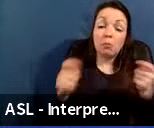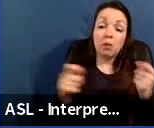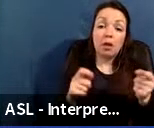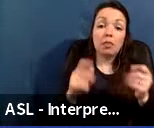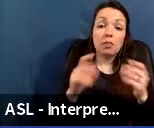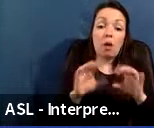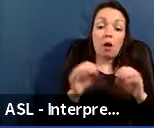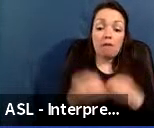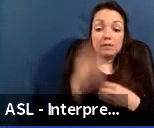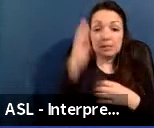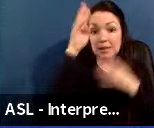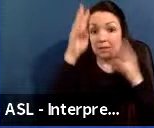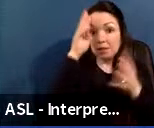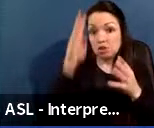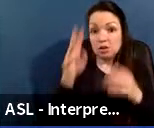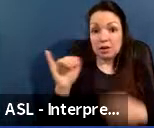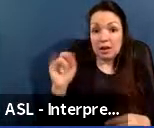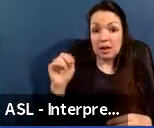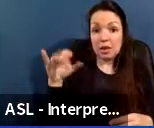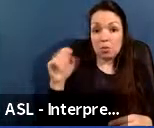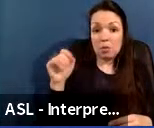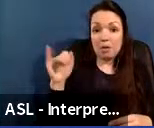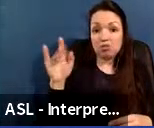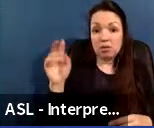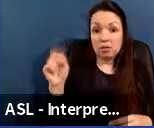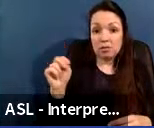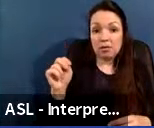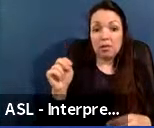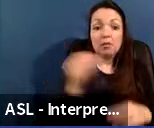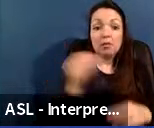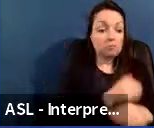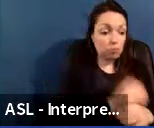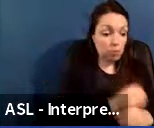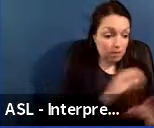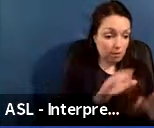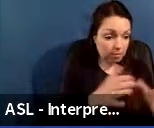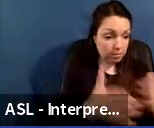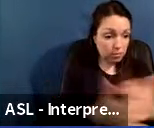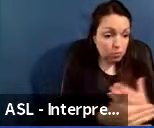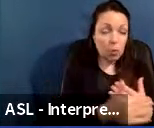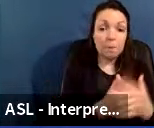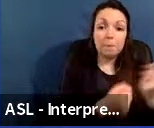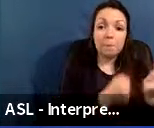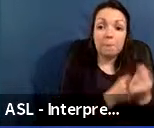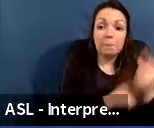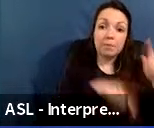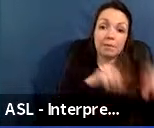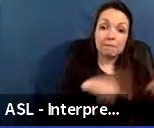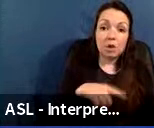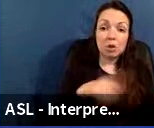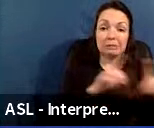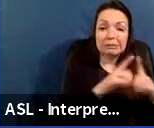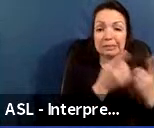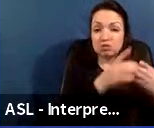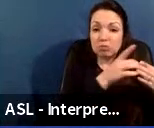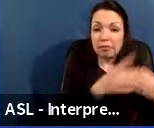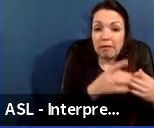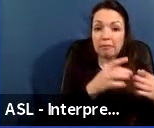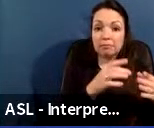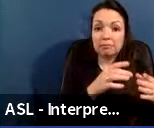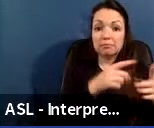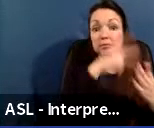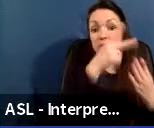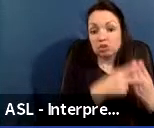Incubation. Projects in this category include renovated classrooms to support various district-led initiatives like